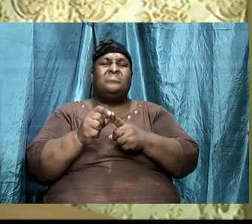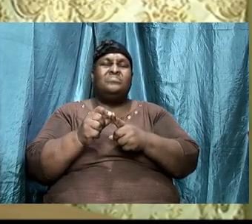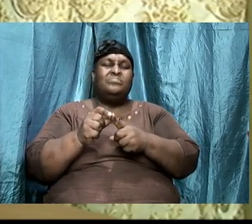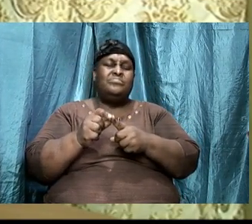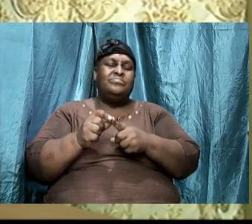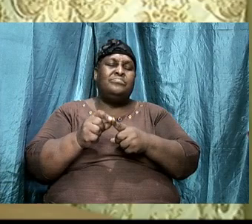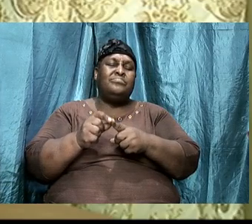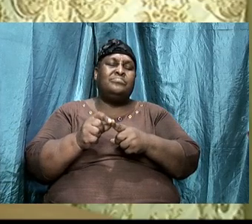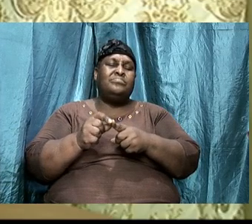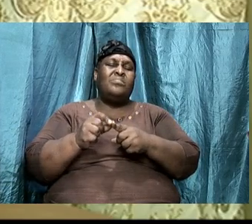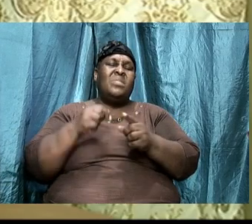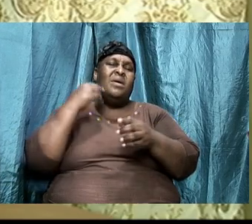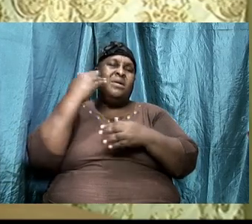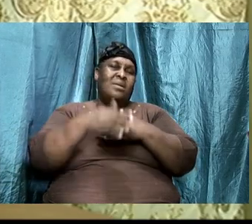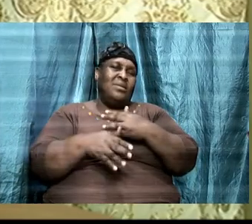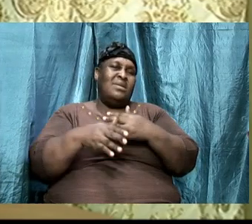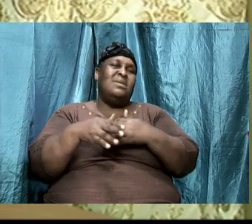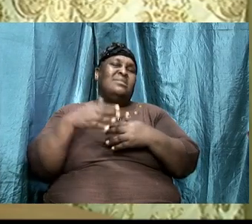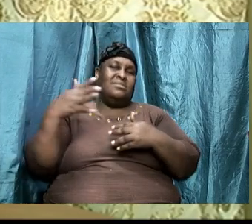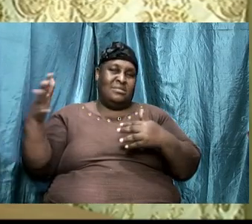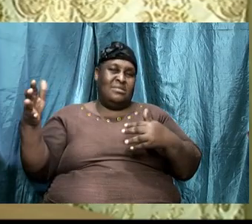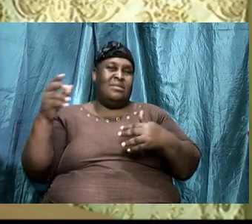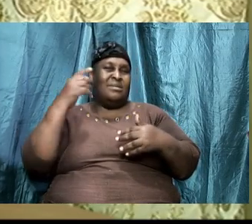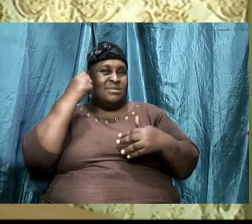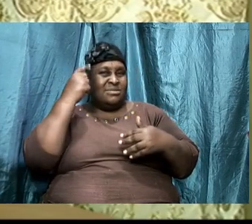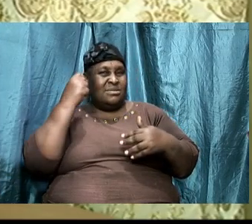what it means to be strong in the Lord